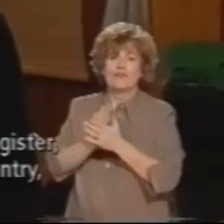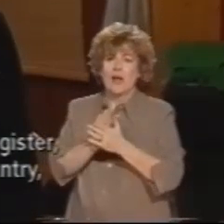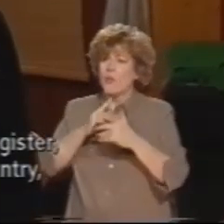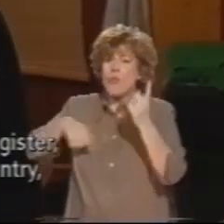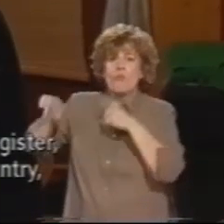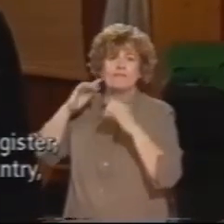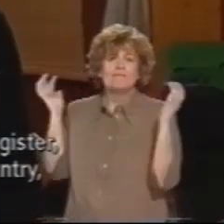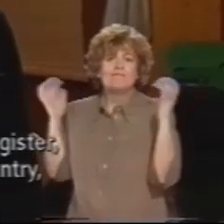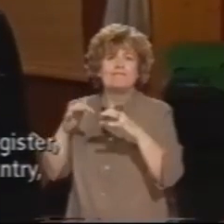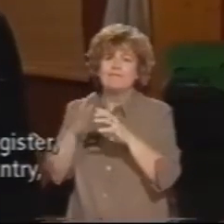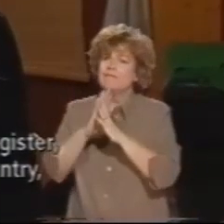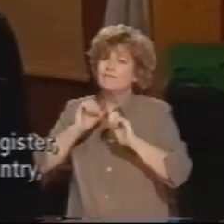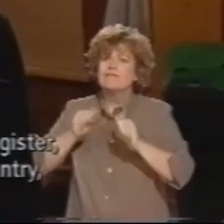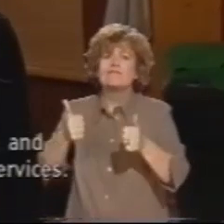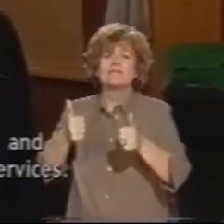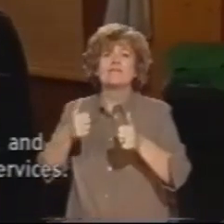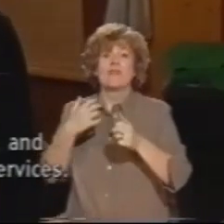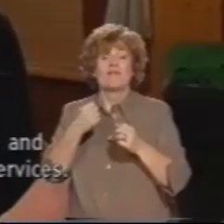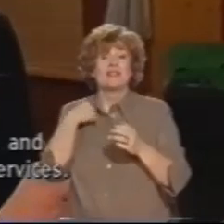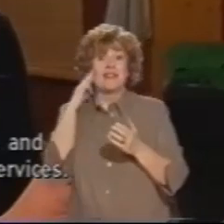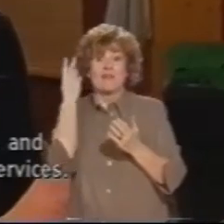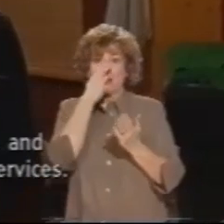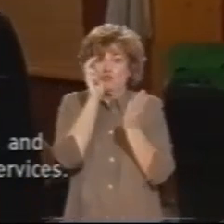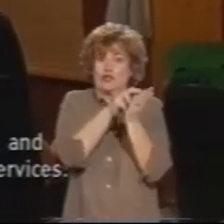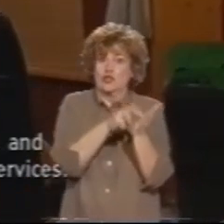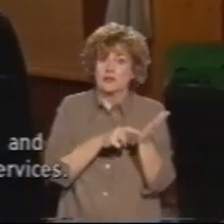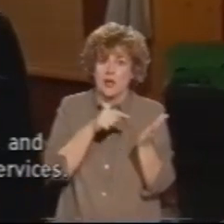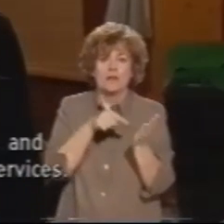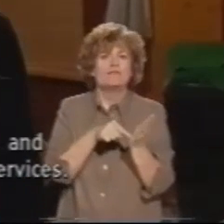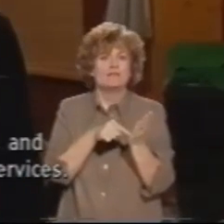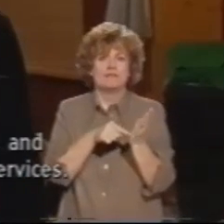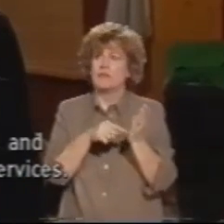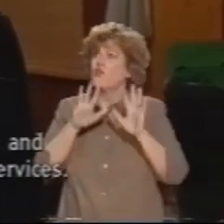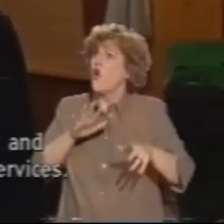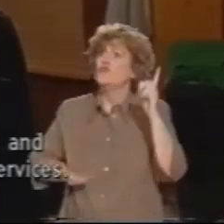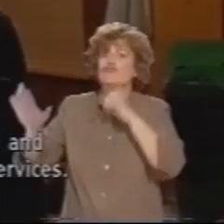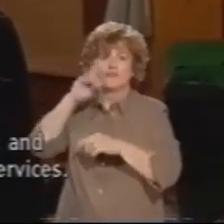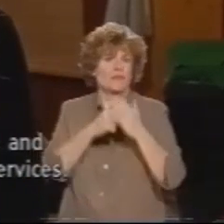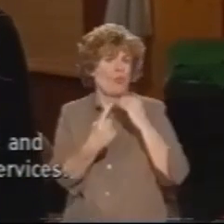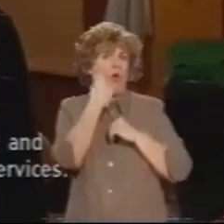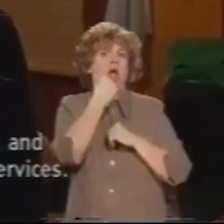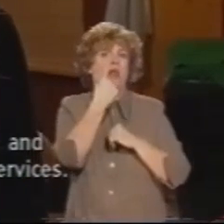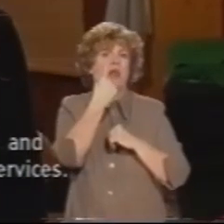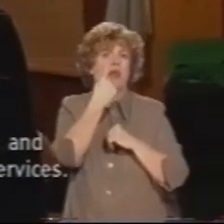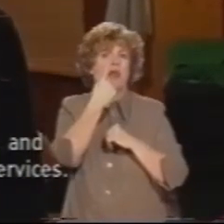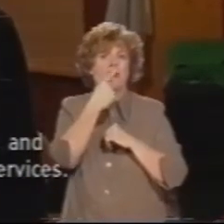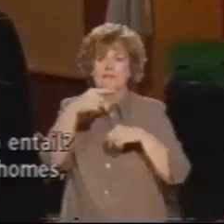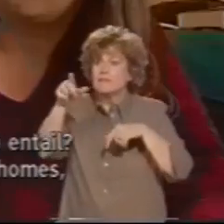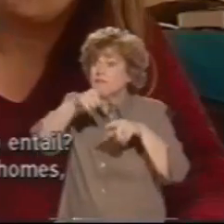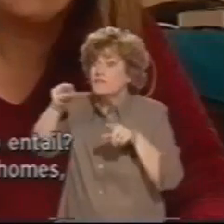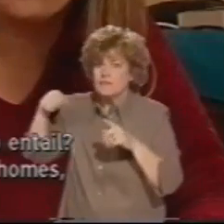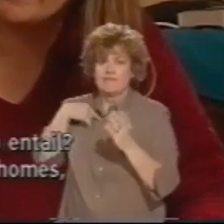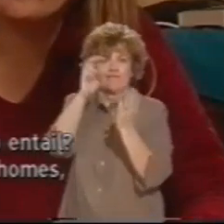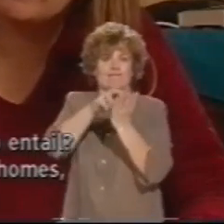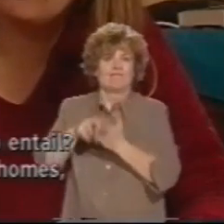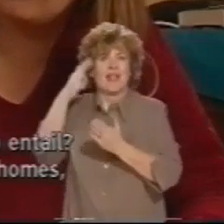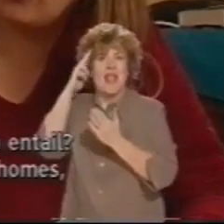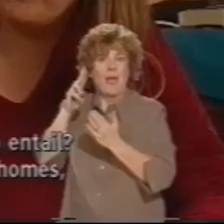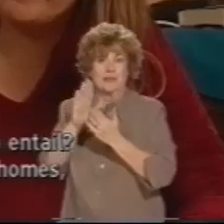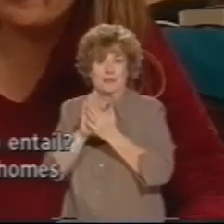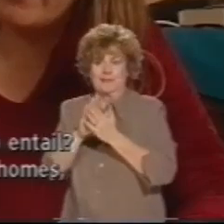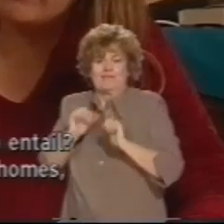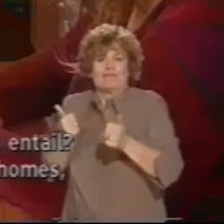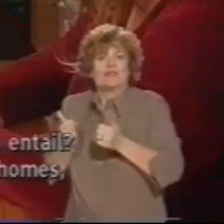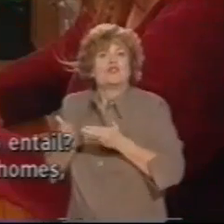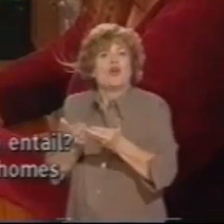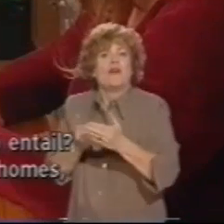quite unique, it would seem, in the country. So we can actually register people and that helps a lot with development of services. What exactly does your